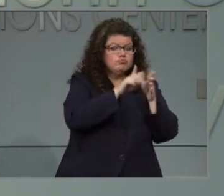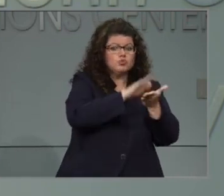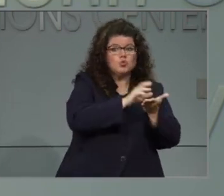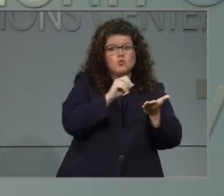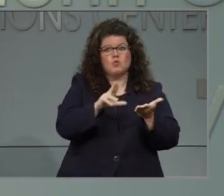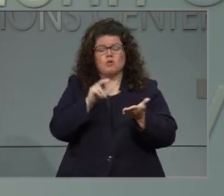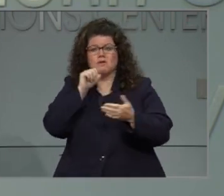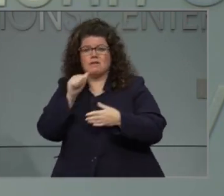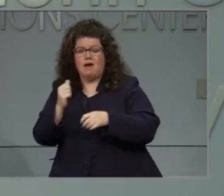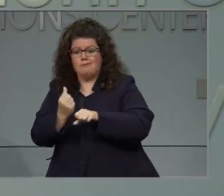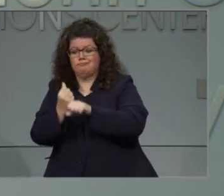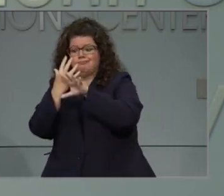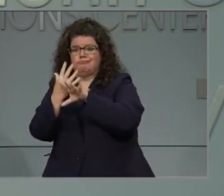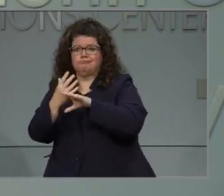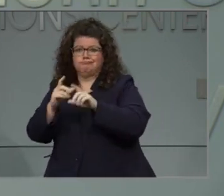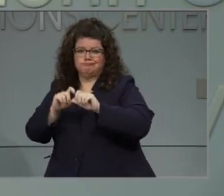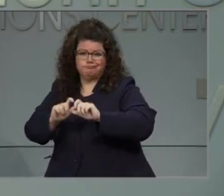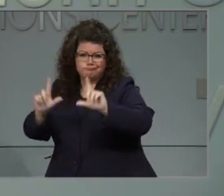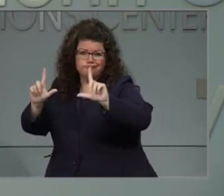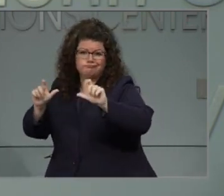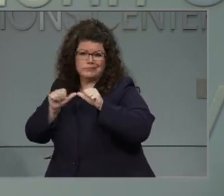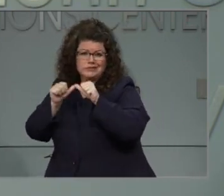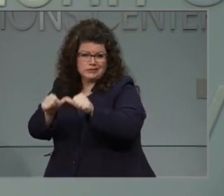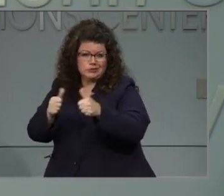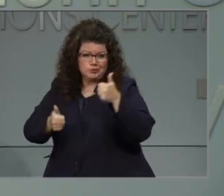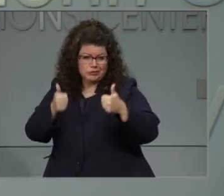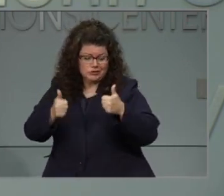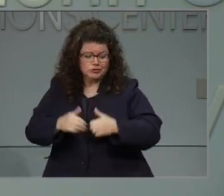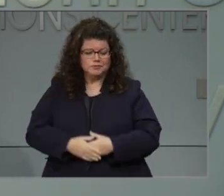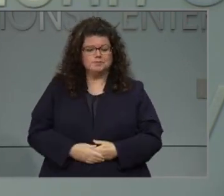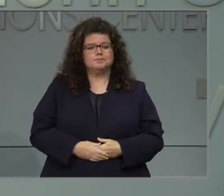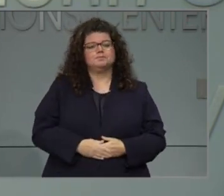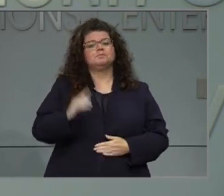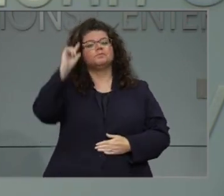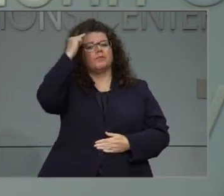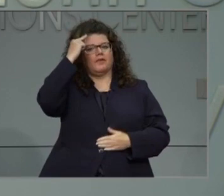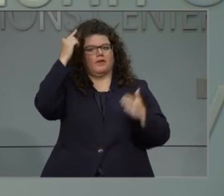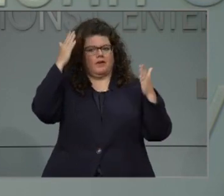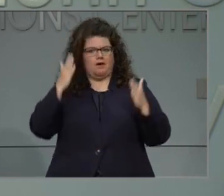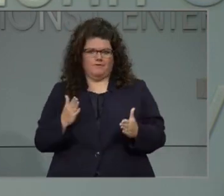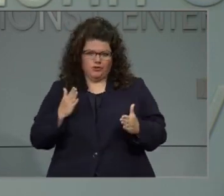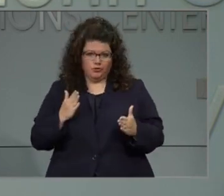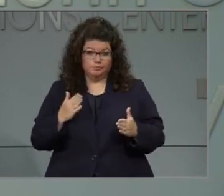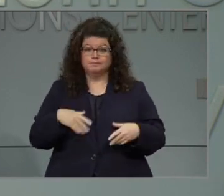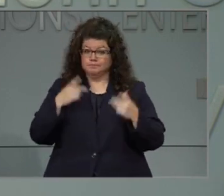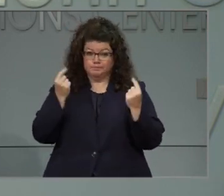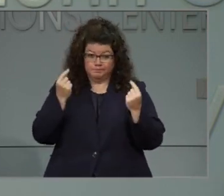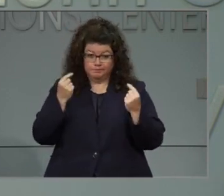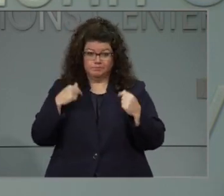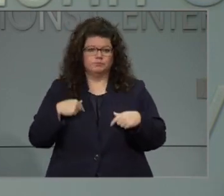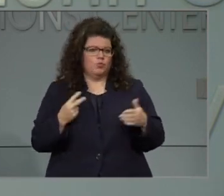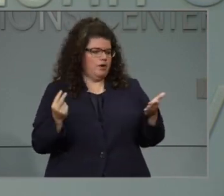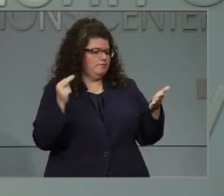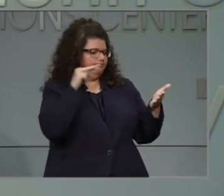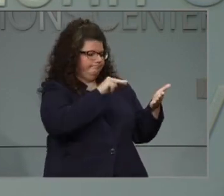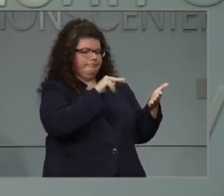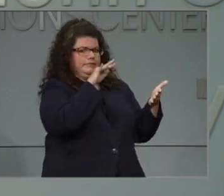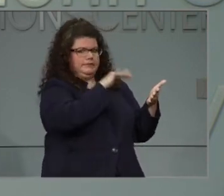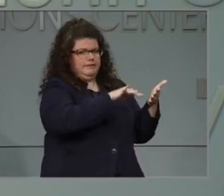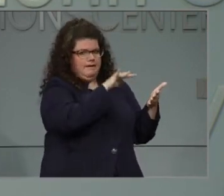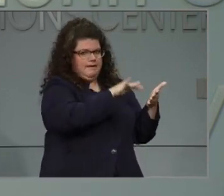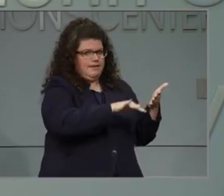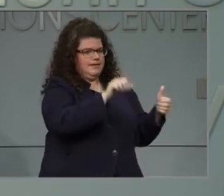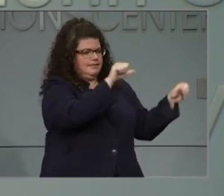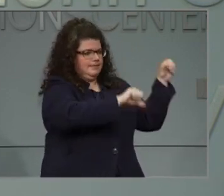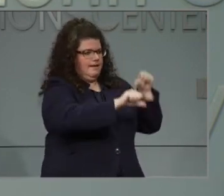the science and the data. That's going to be our guiding star. This has been a collaborative approach. We've brought in